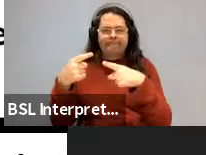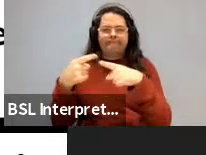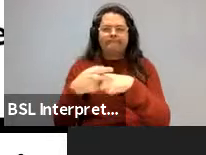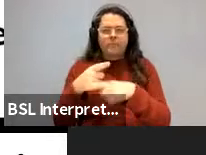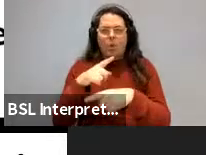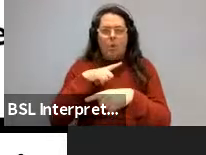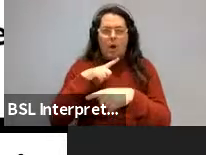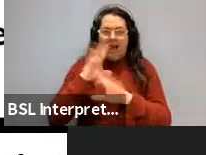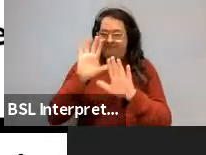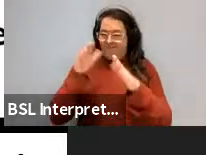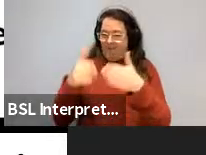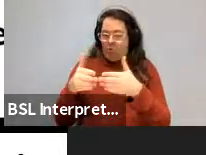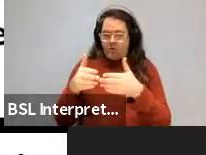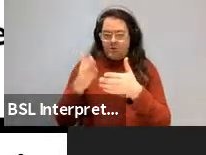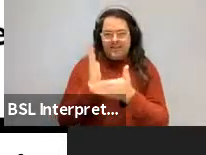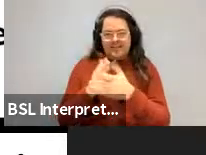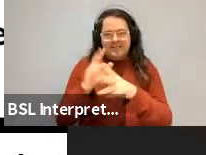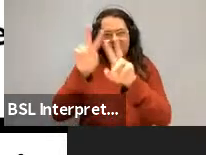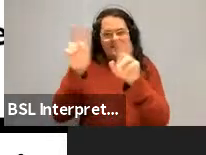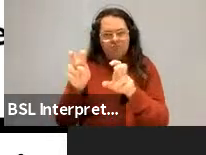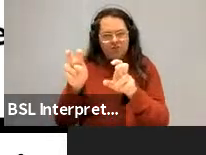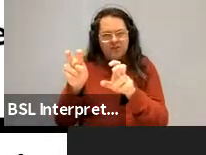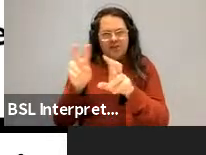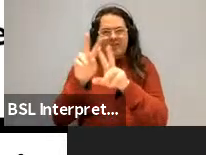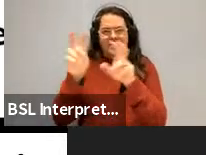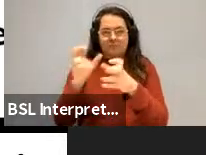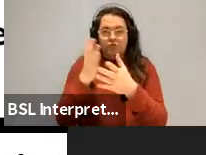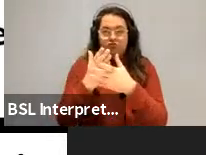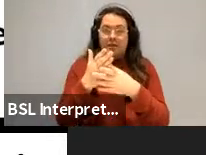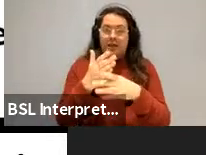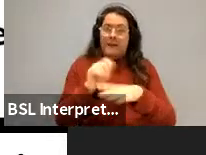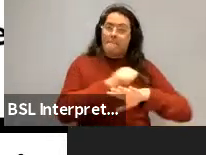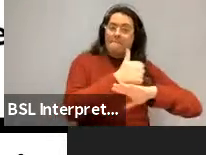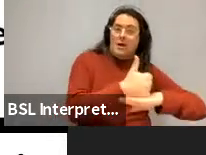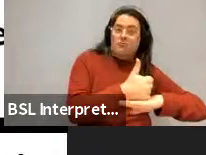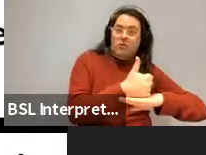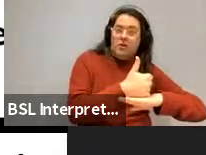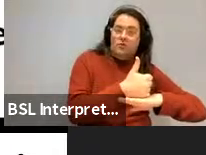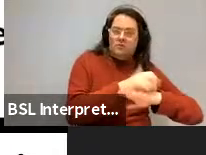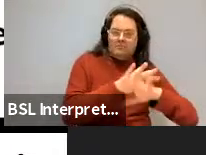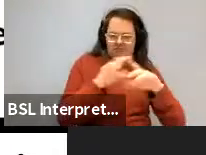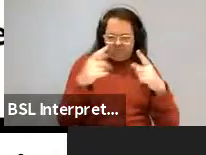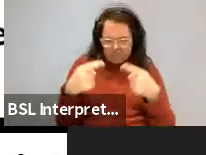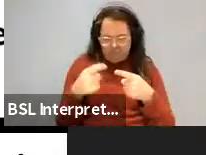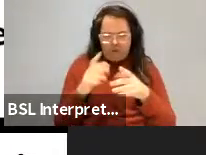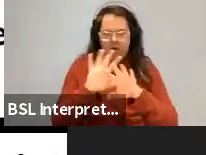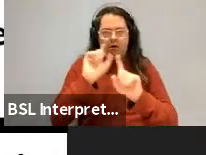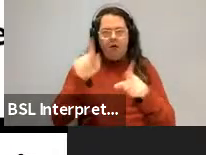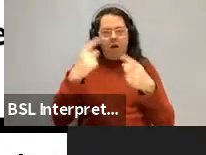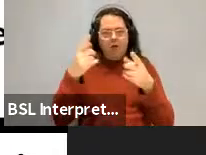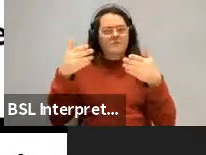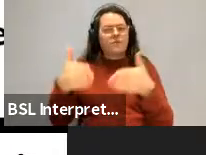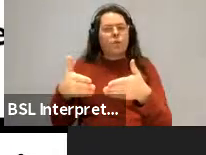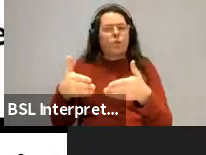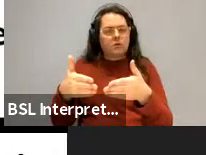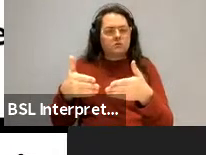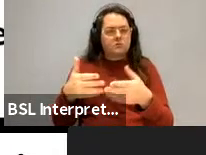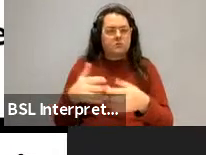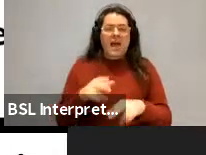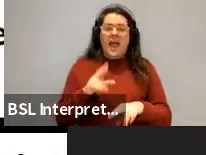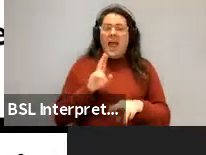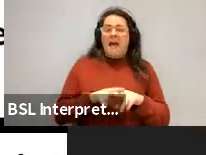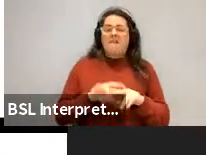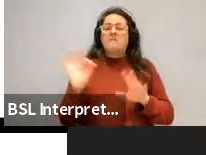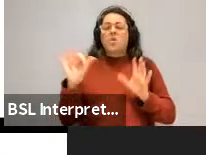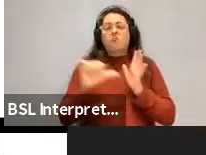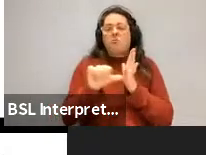focused element is the subject, which is backgrounded and there's a conflict. Okay. And then that's not a problem for, for F because we don't have